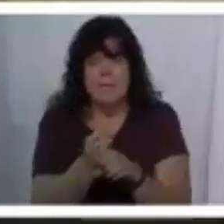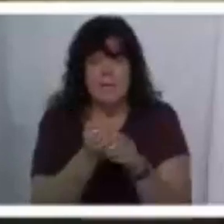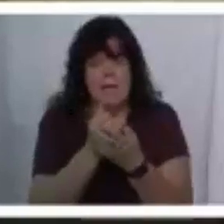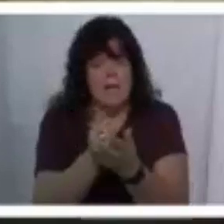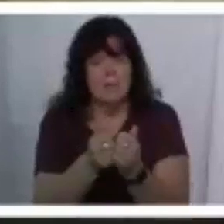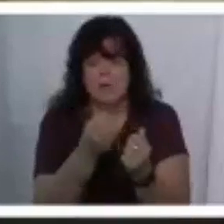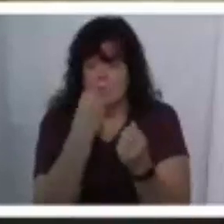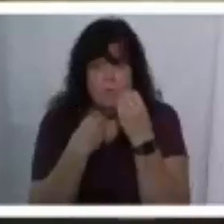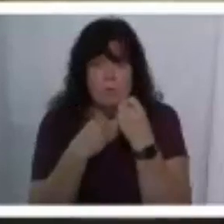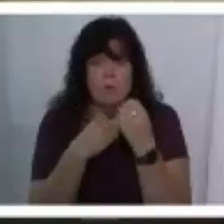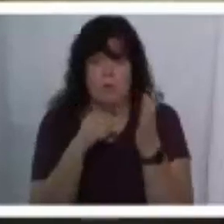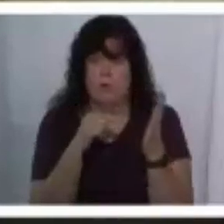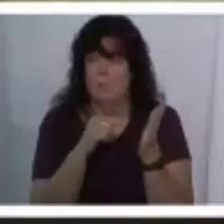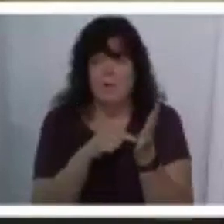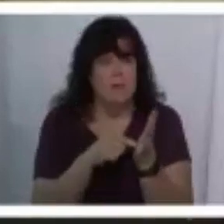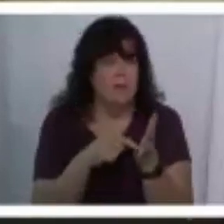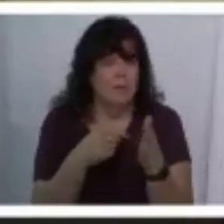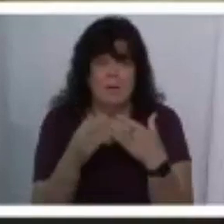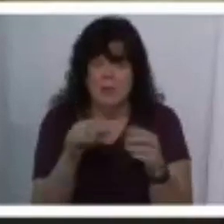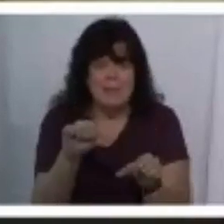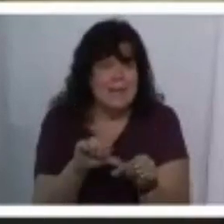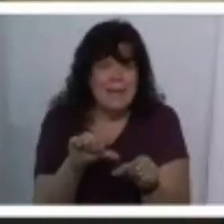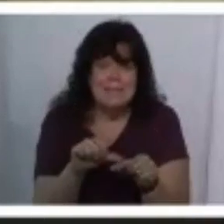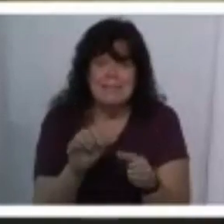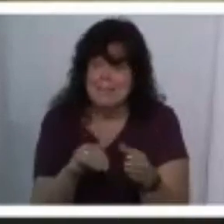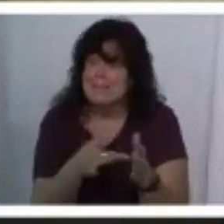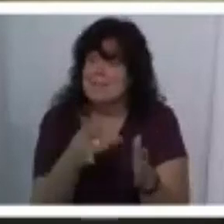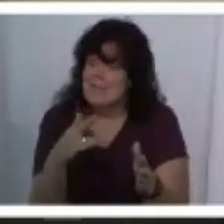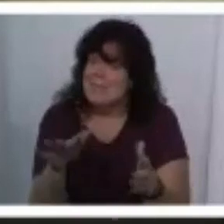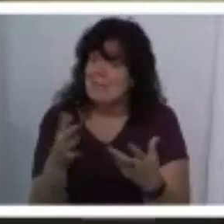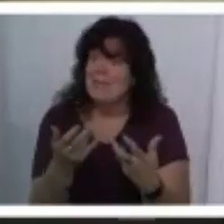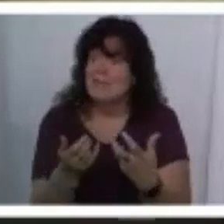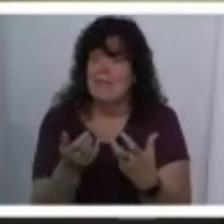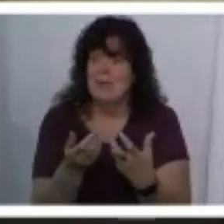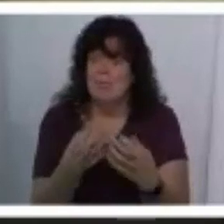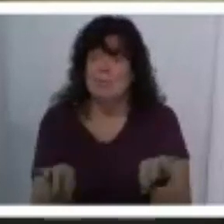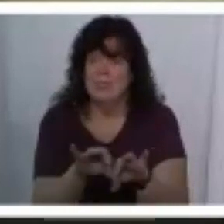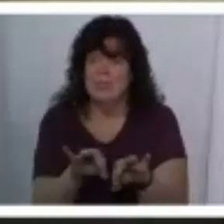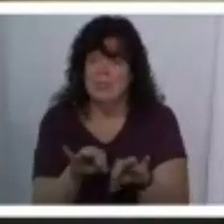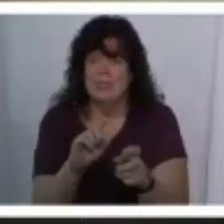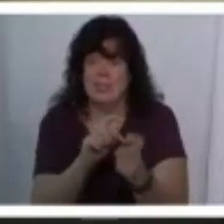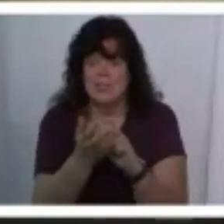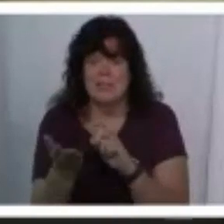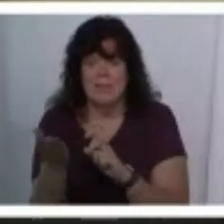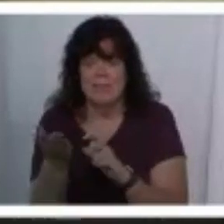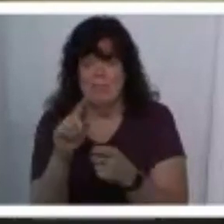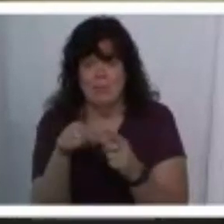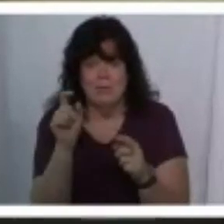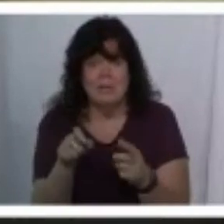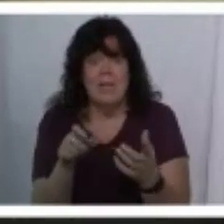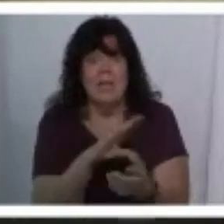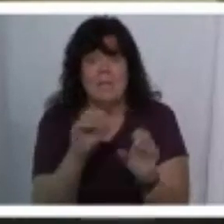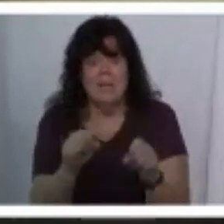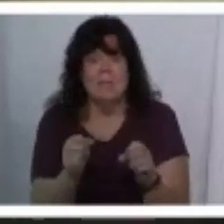food or a bill or whatever gas i mean that that stuff really changes things um and also